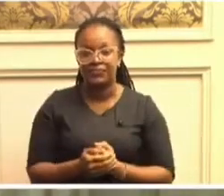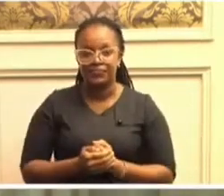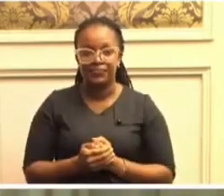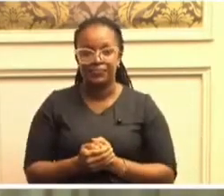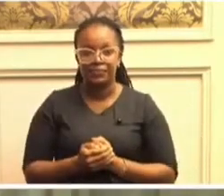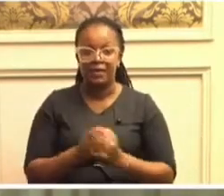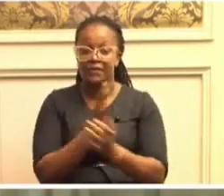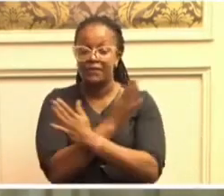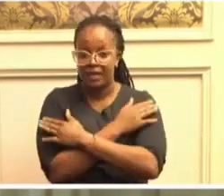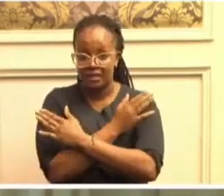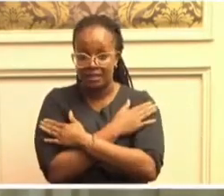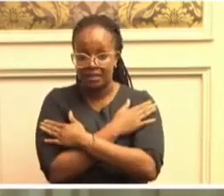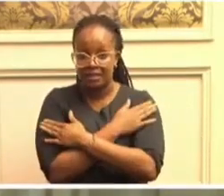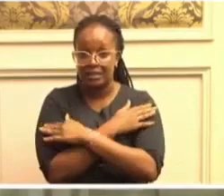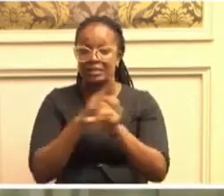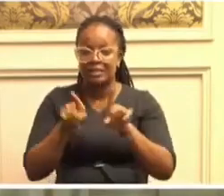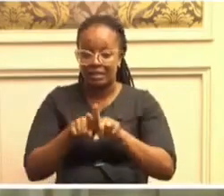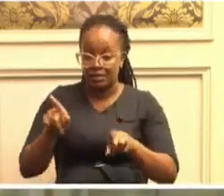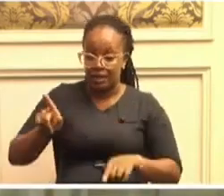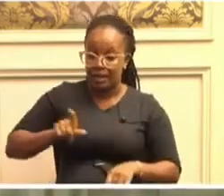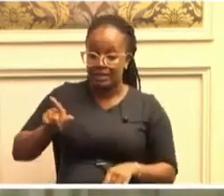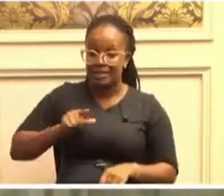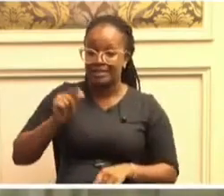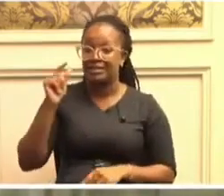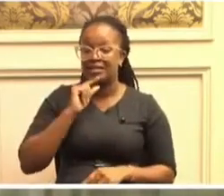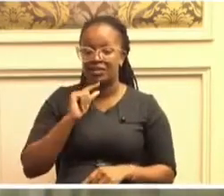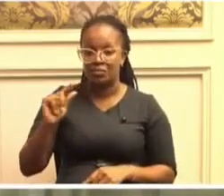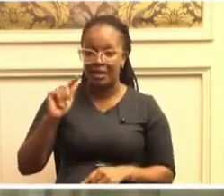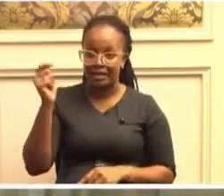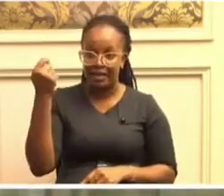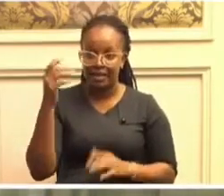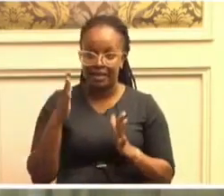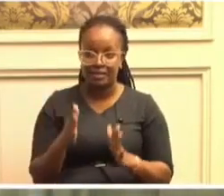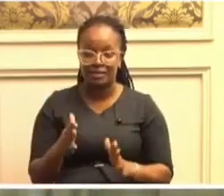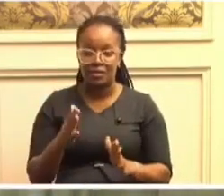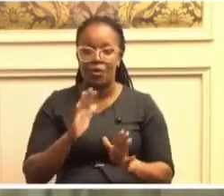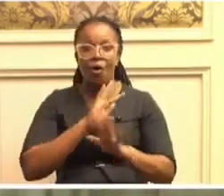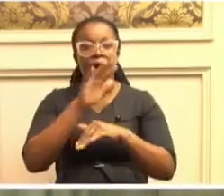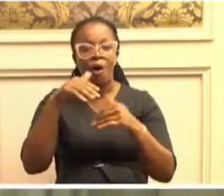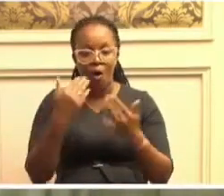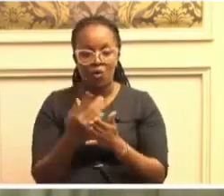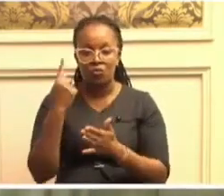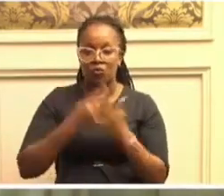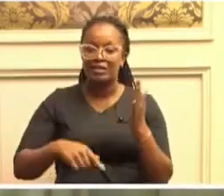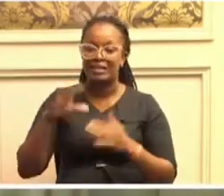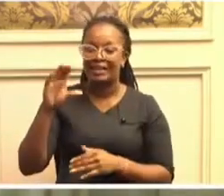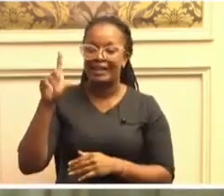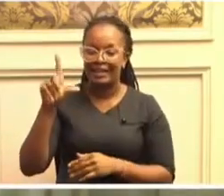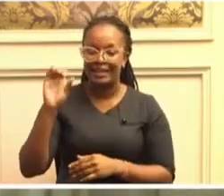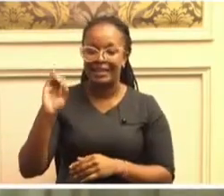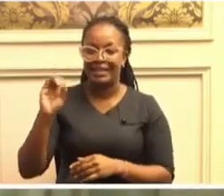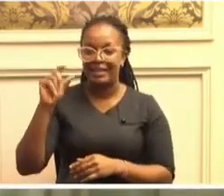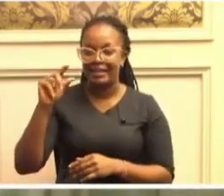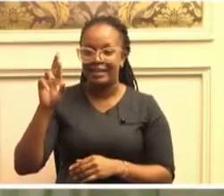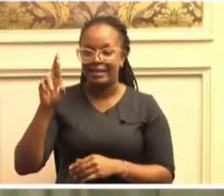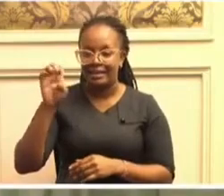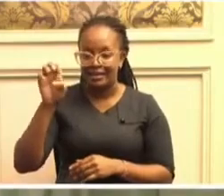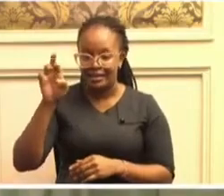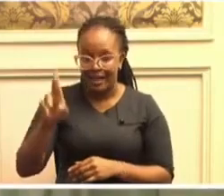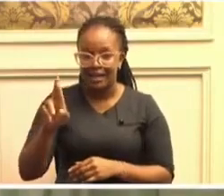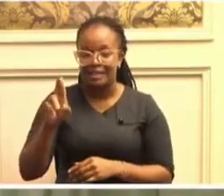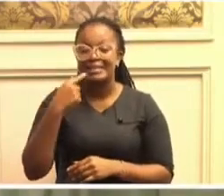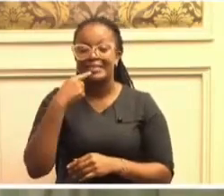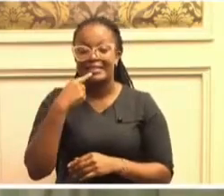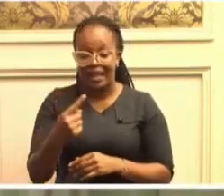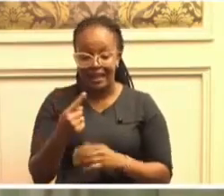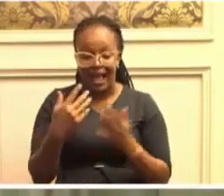Friends, ladies and gentlemen, Kenyan, all that Krigler said we do has been done. We